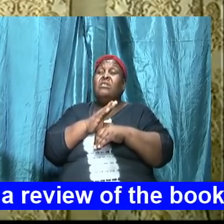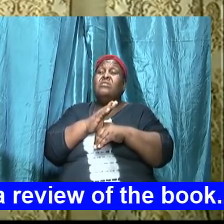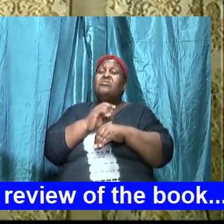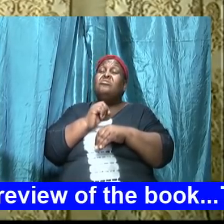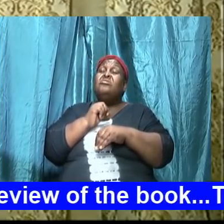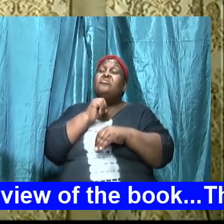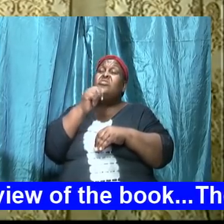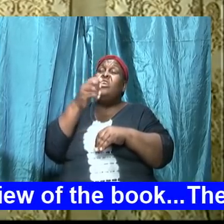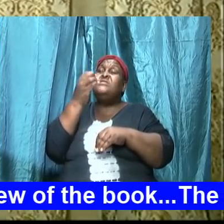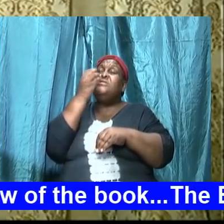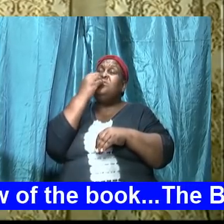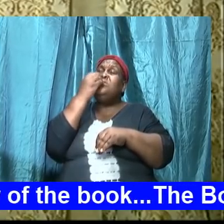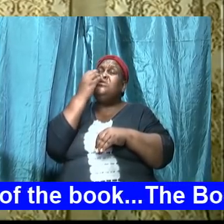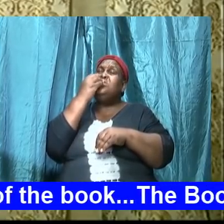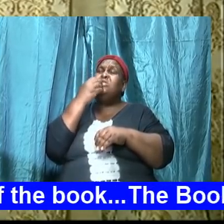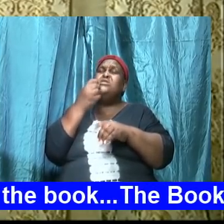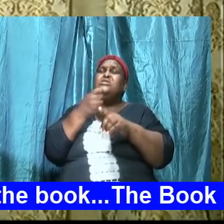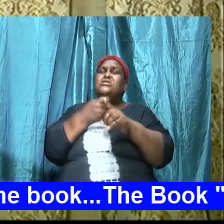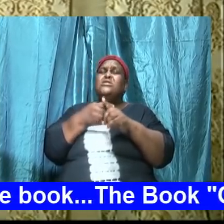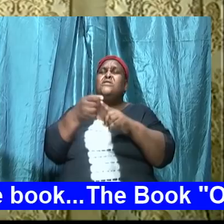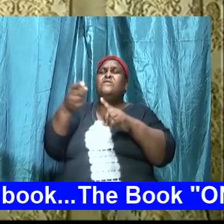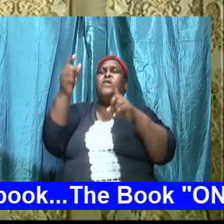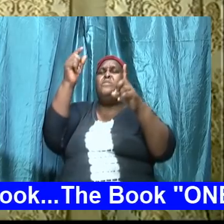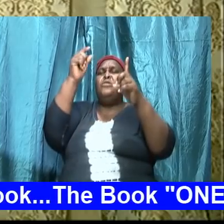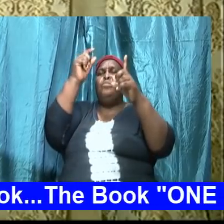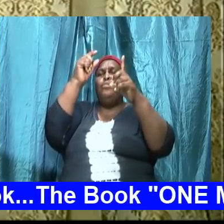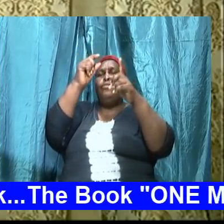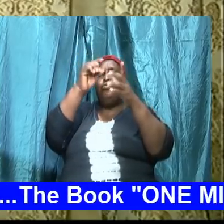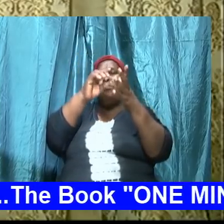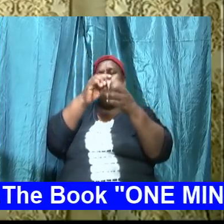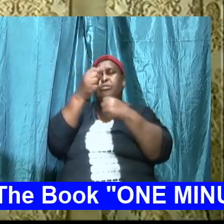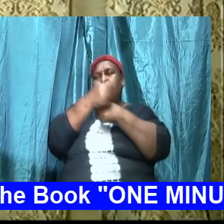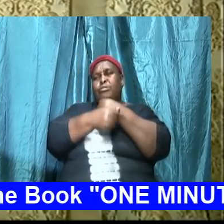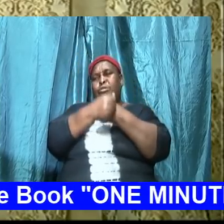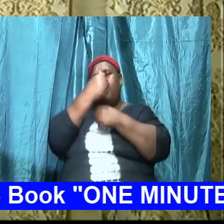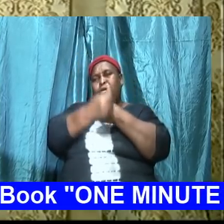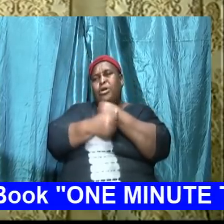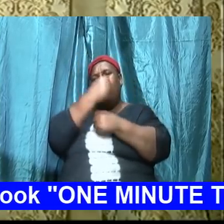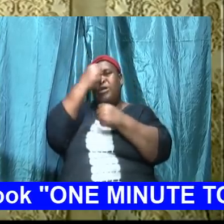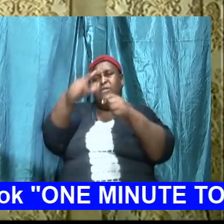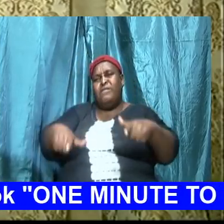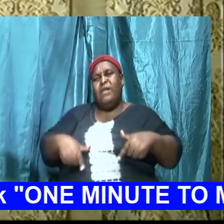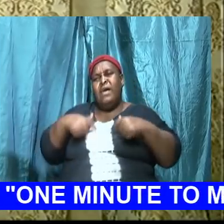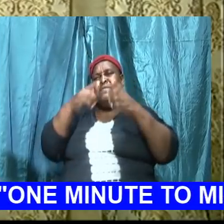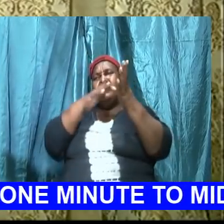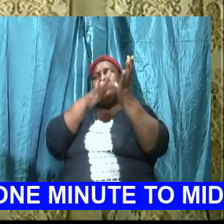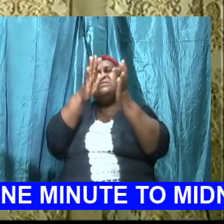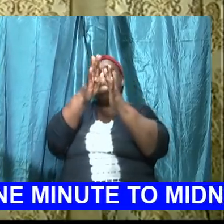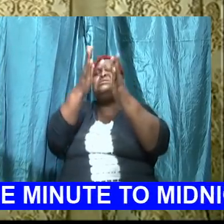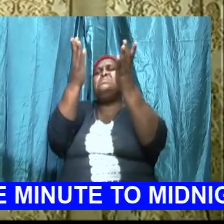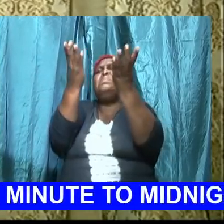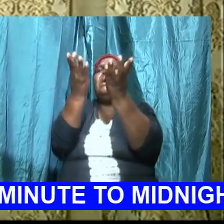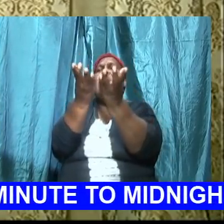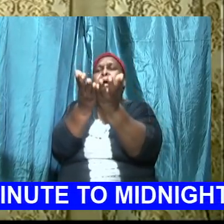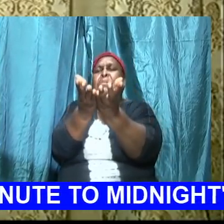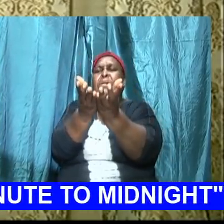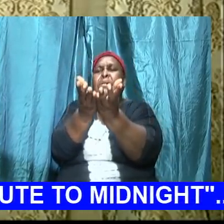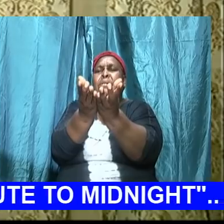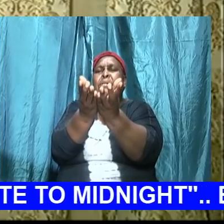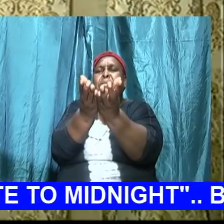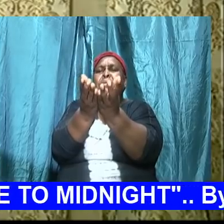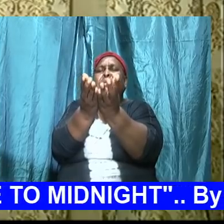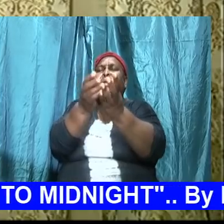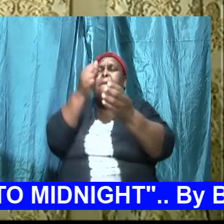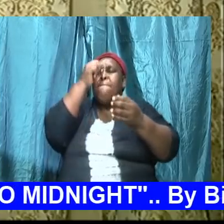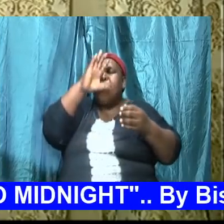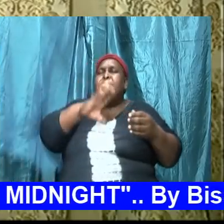they were not eating from the bread of life man shall not live